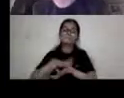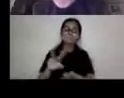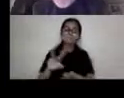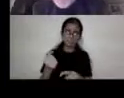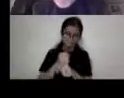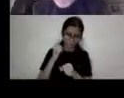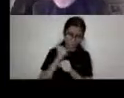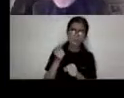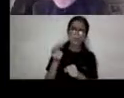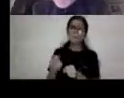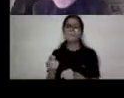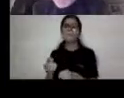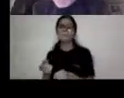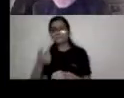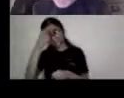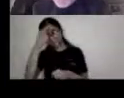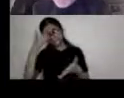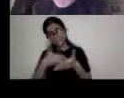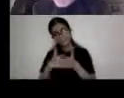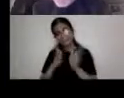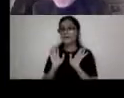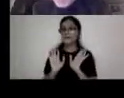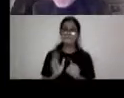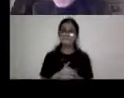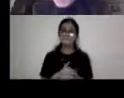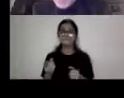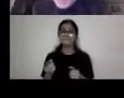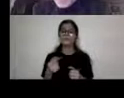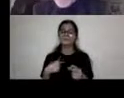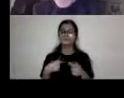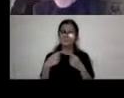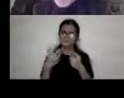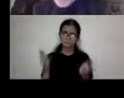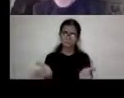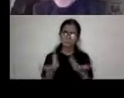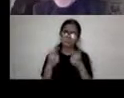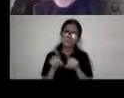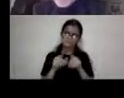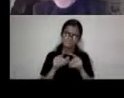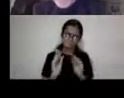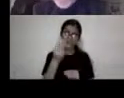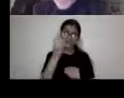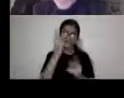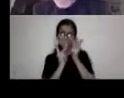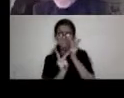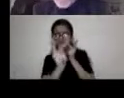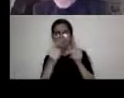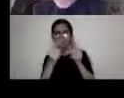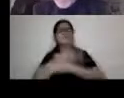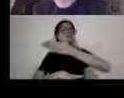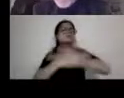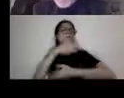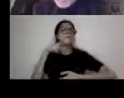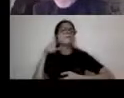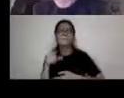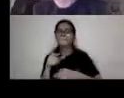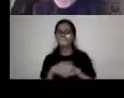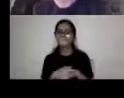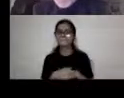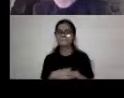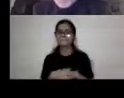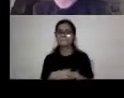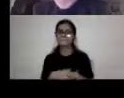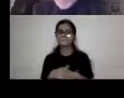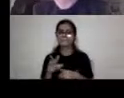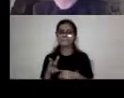problematic. So I think that we're, we're going to come up with a much better vision of disability as it becomes, uh, the study